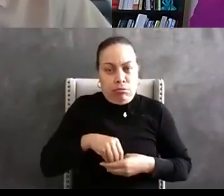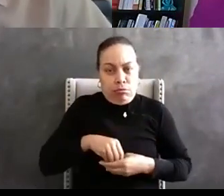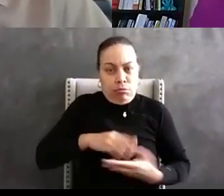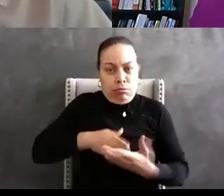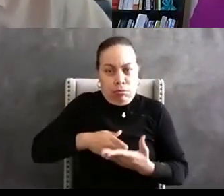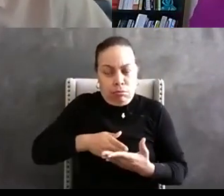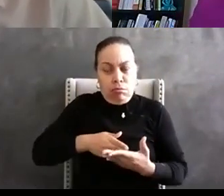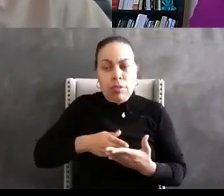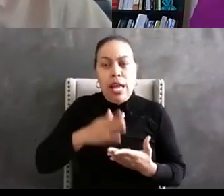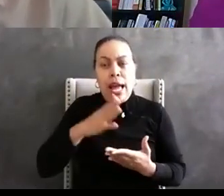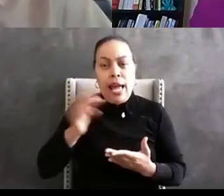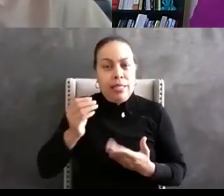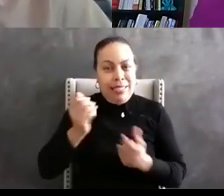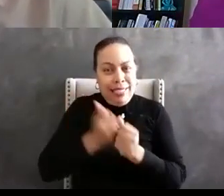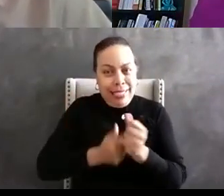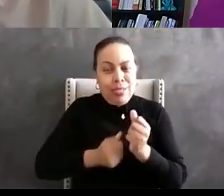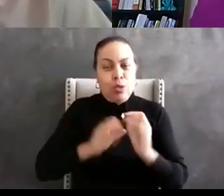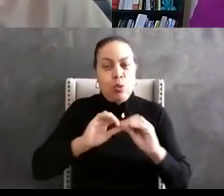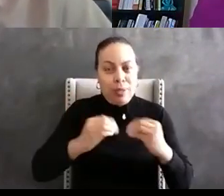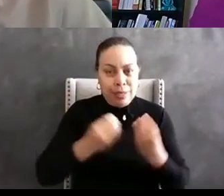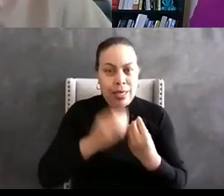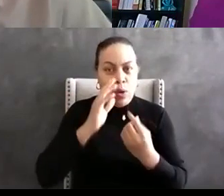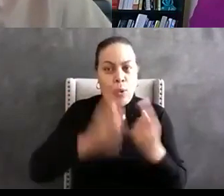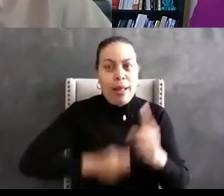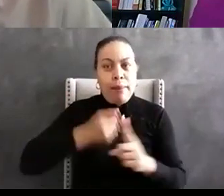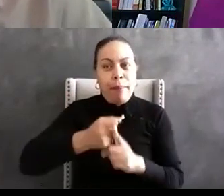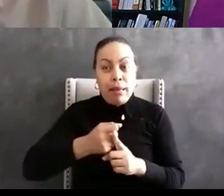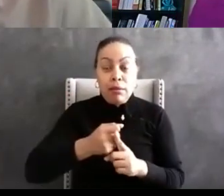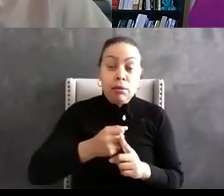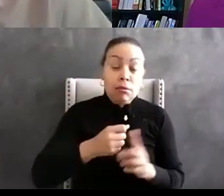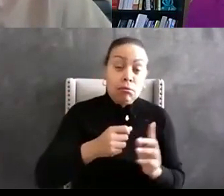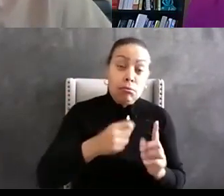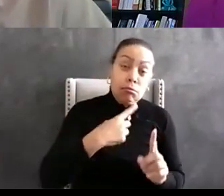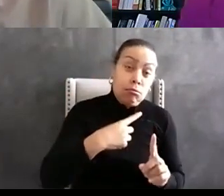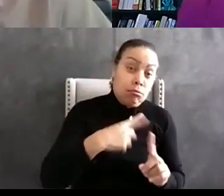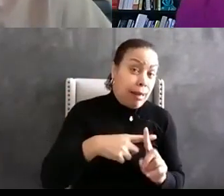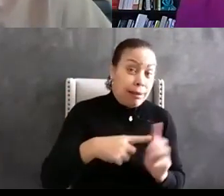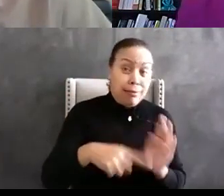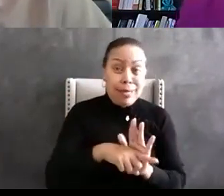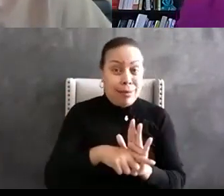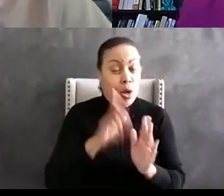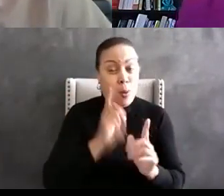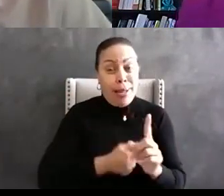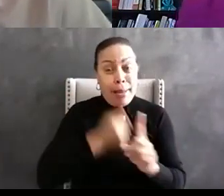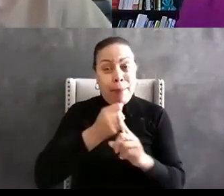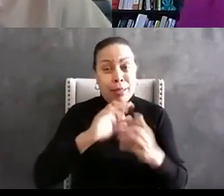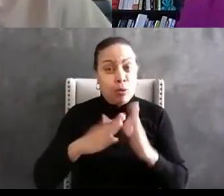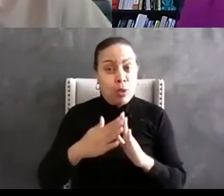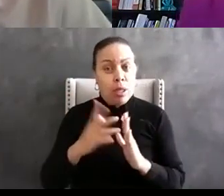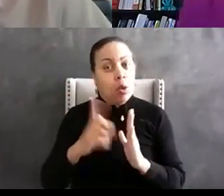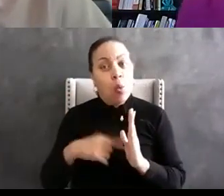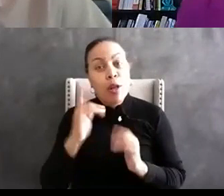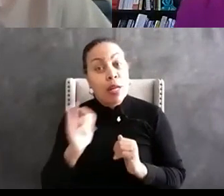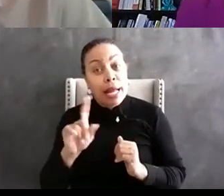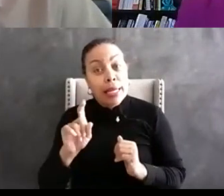those entities have an impact negative positive in the community so how would that look like similar to